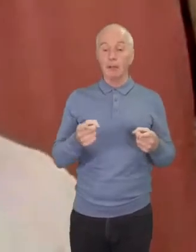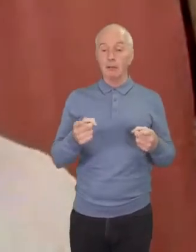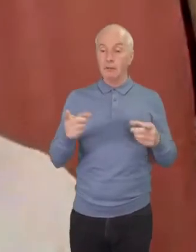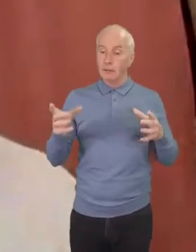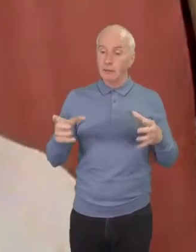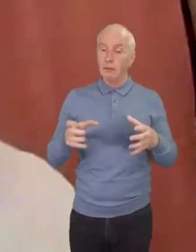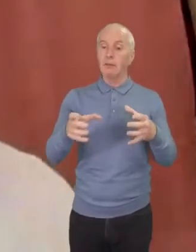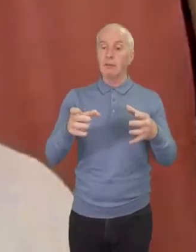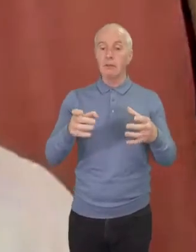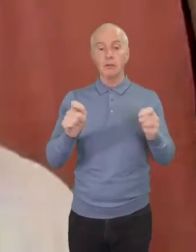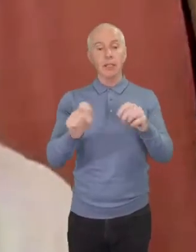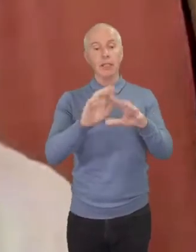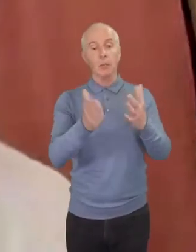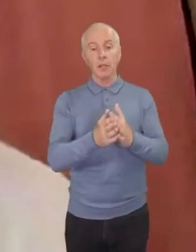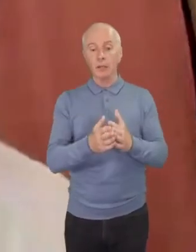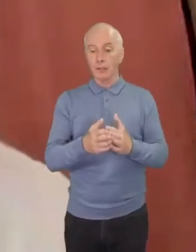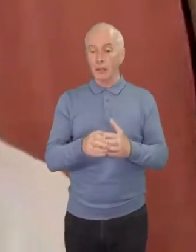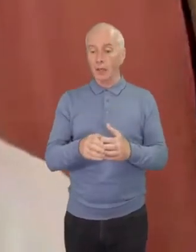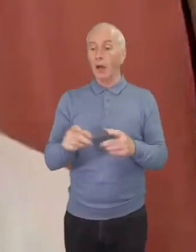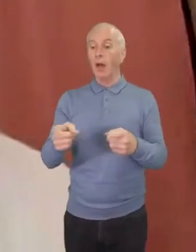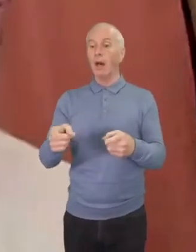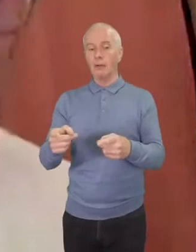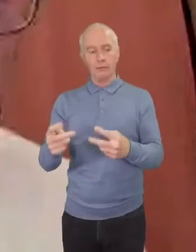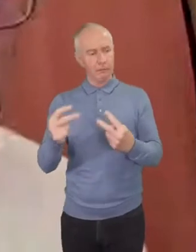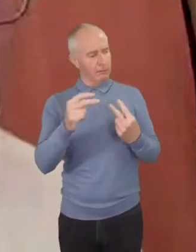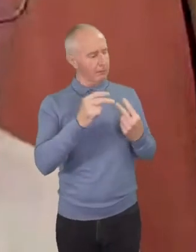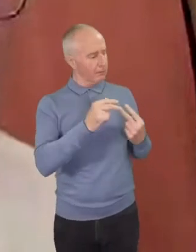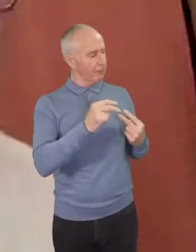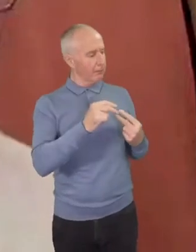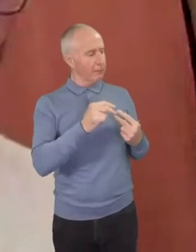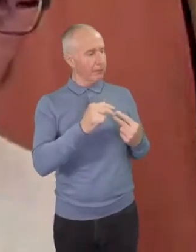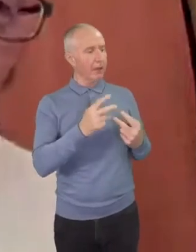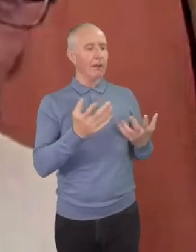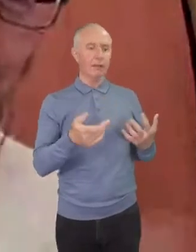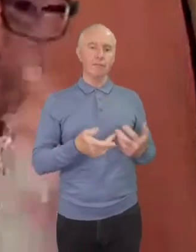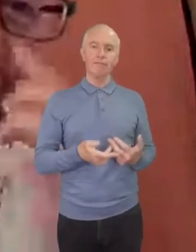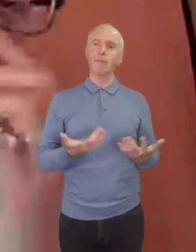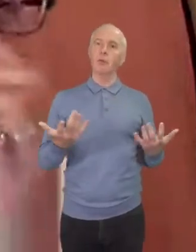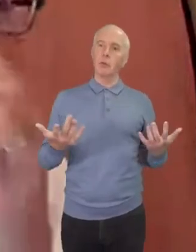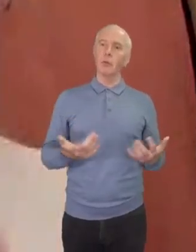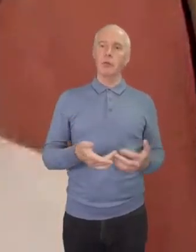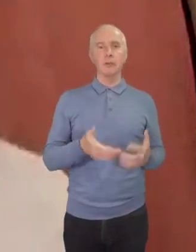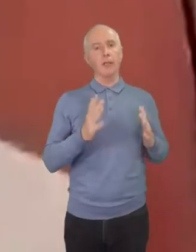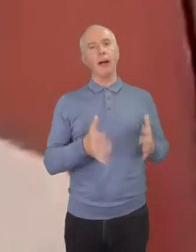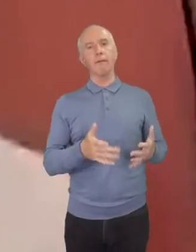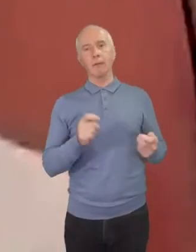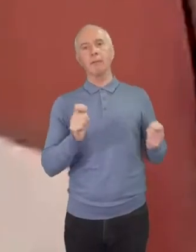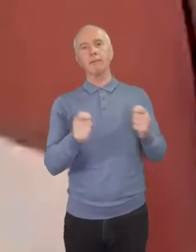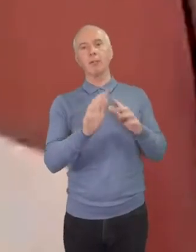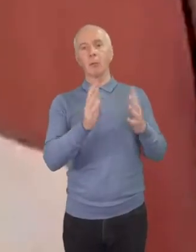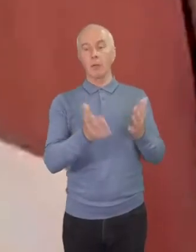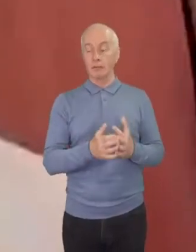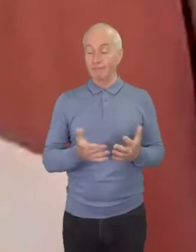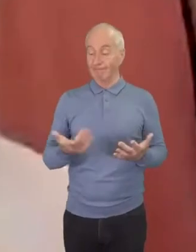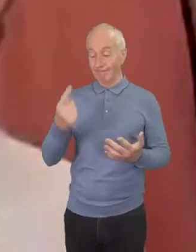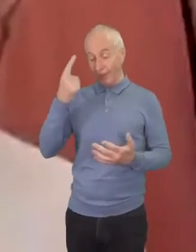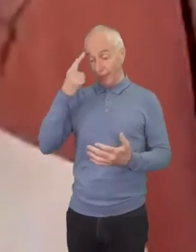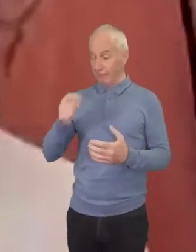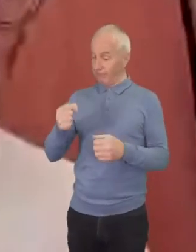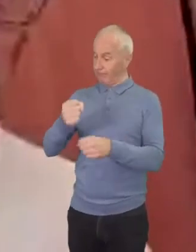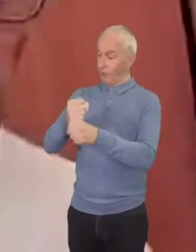social movements everyone looks back and says it was inevitable and the role of the church i believe um